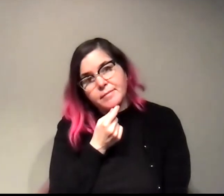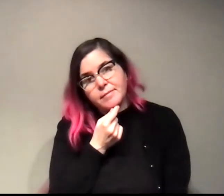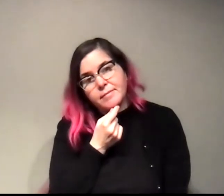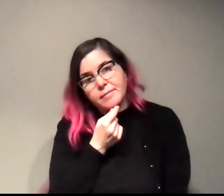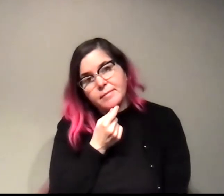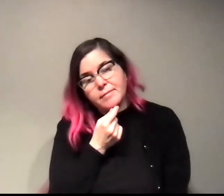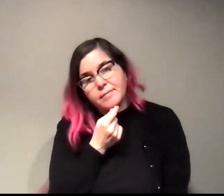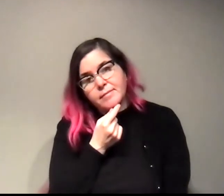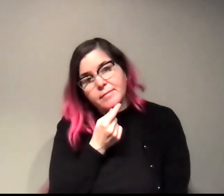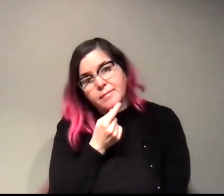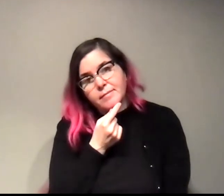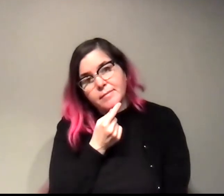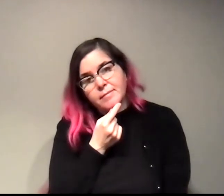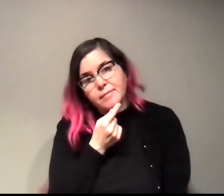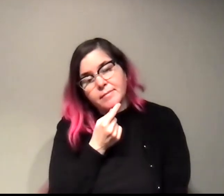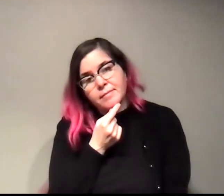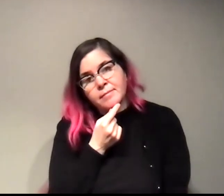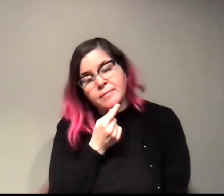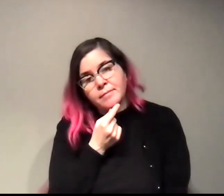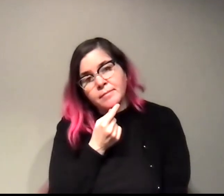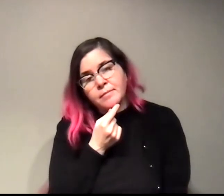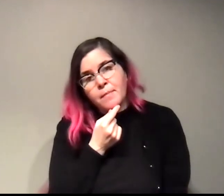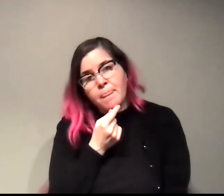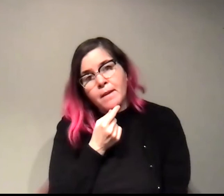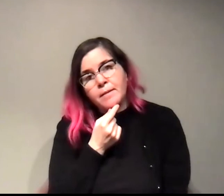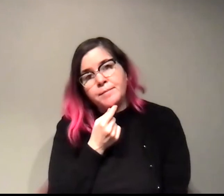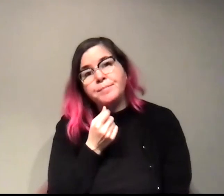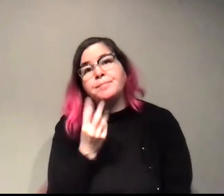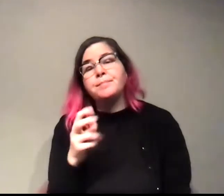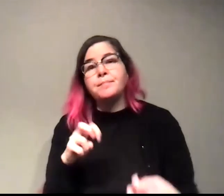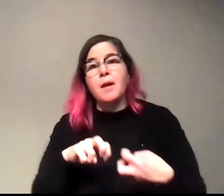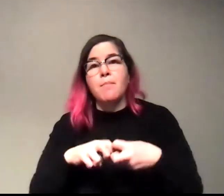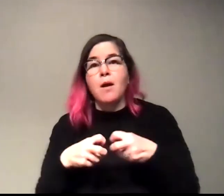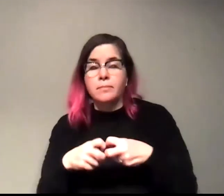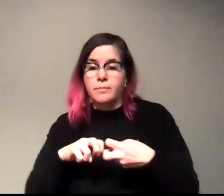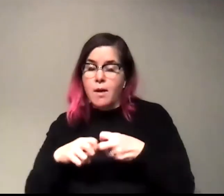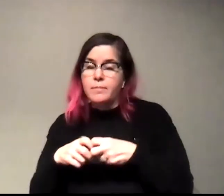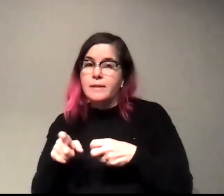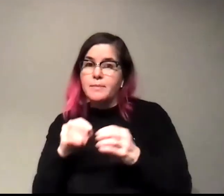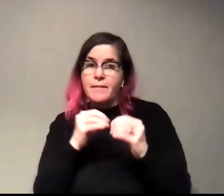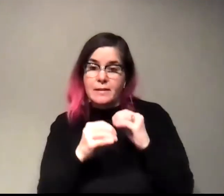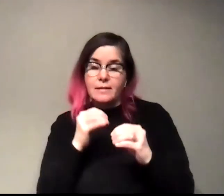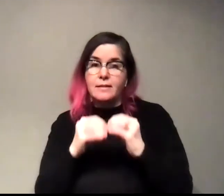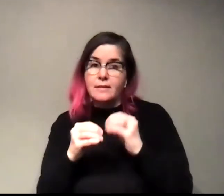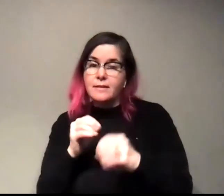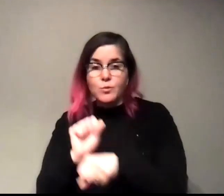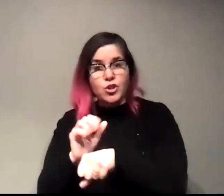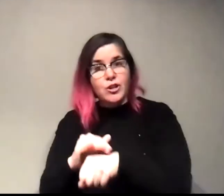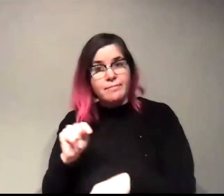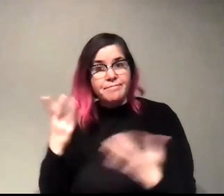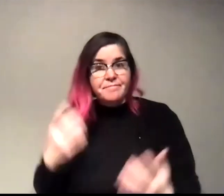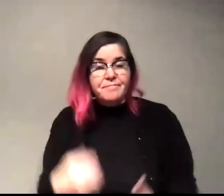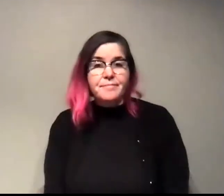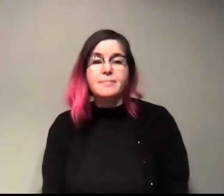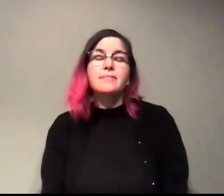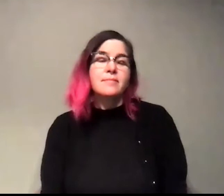let, let, you know, there's a lot of problems that need to be fixed around. Let's, let's work on it. I